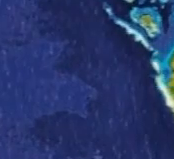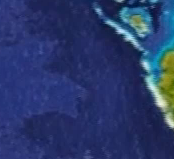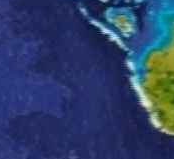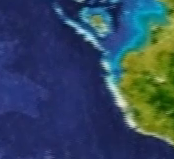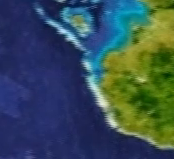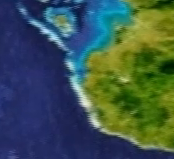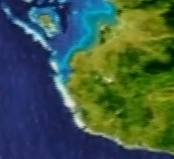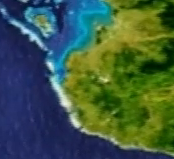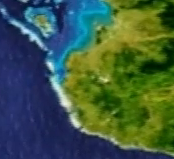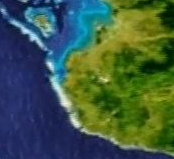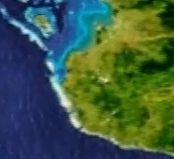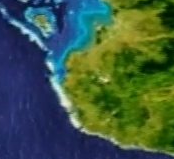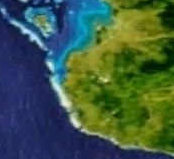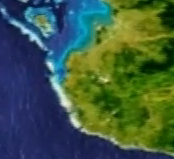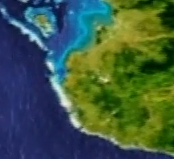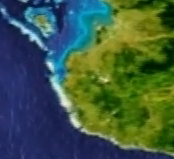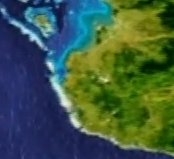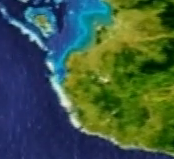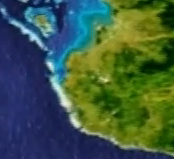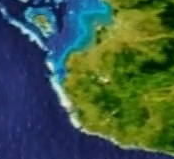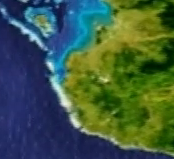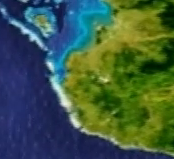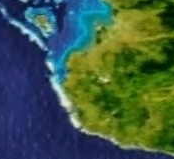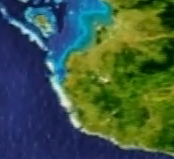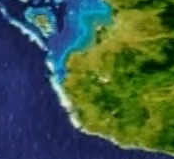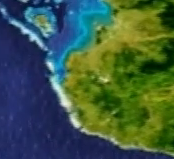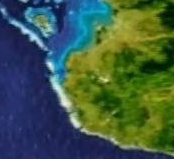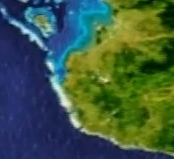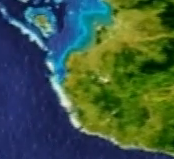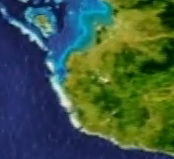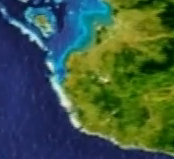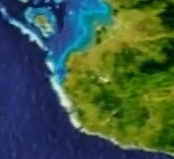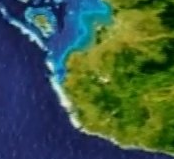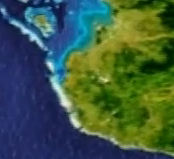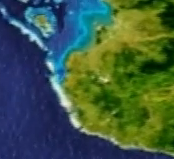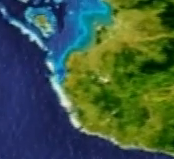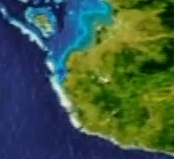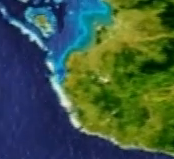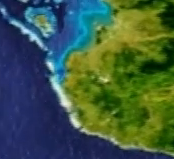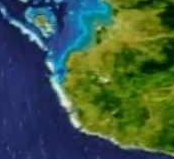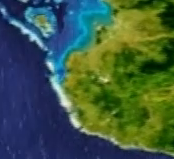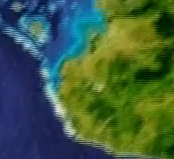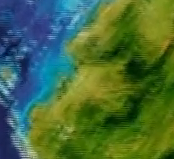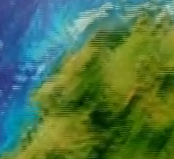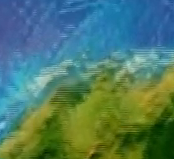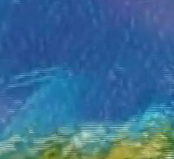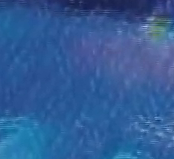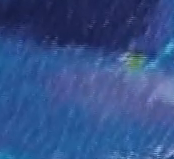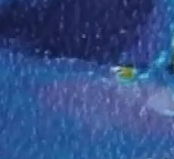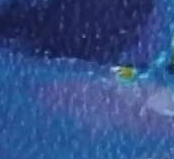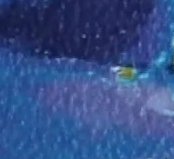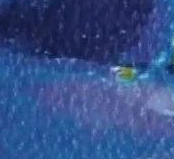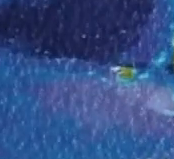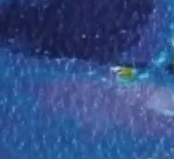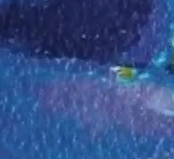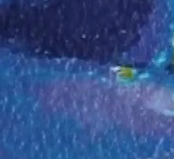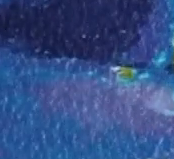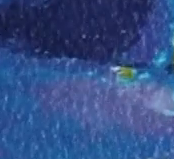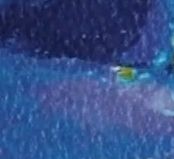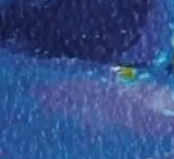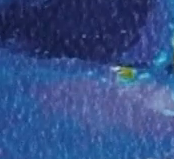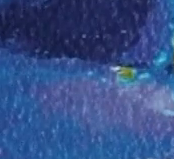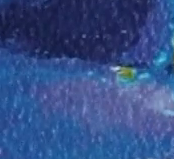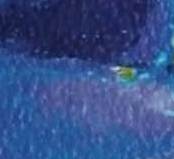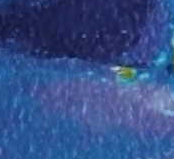to Suva, mostly sunny and windy conditions, it became cloudy by late afternoon. And up north, sunny to partly cloudy,